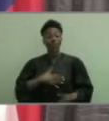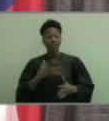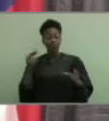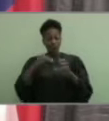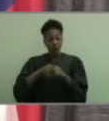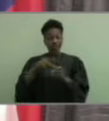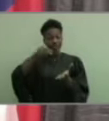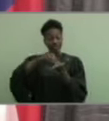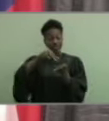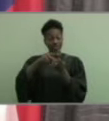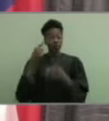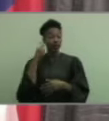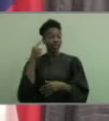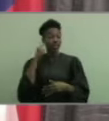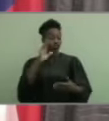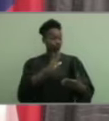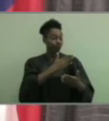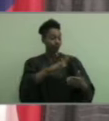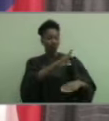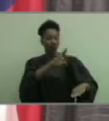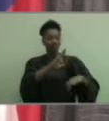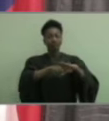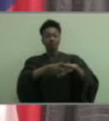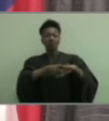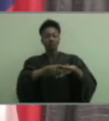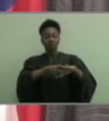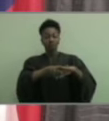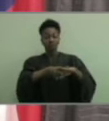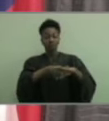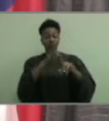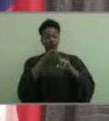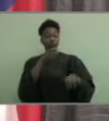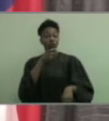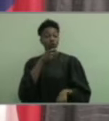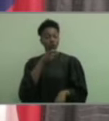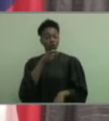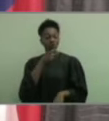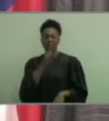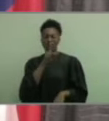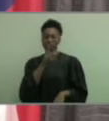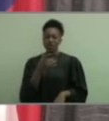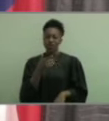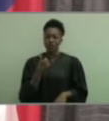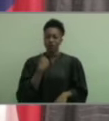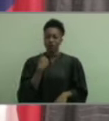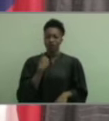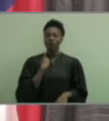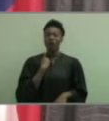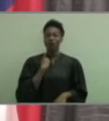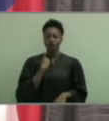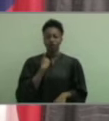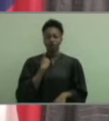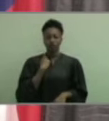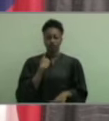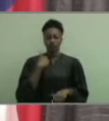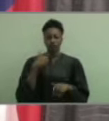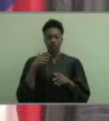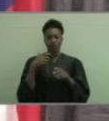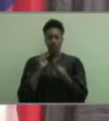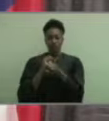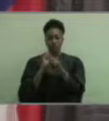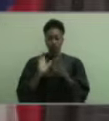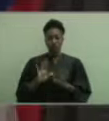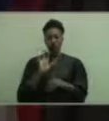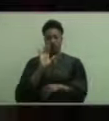national anthem rendered this morning by our very own SCC PSS employee Miss Brittany Odom